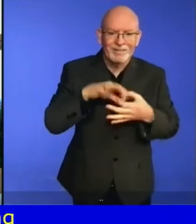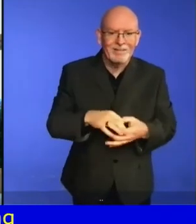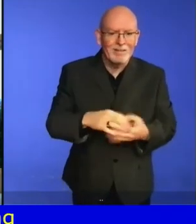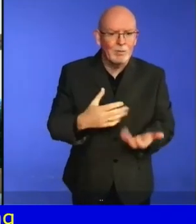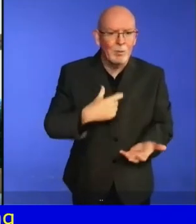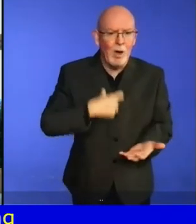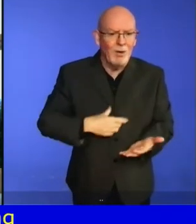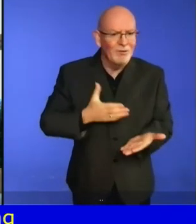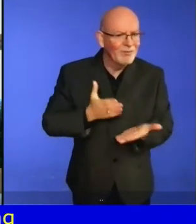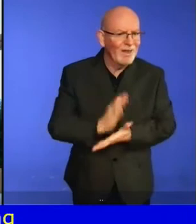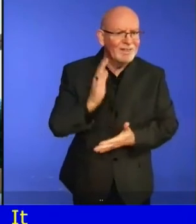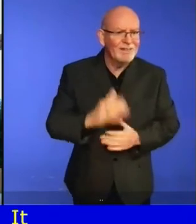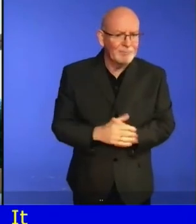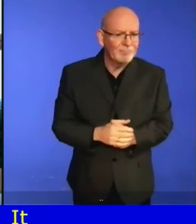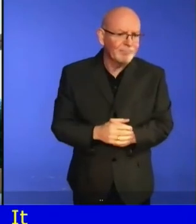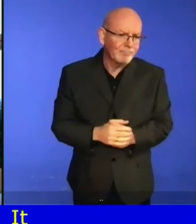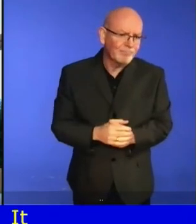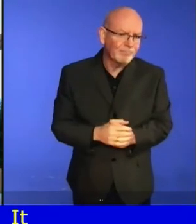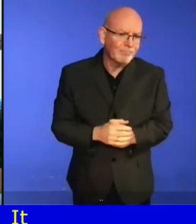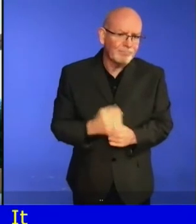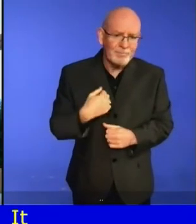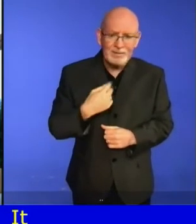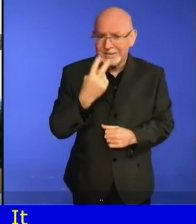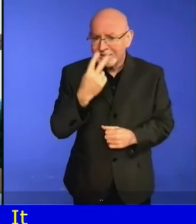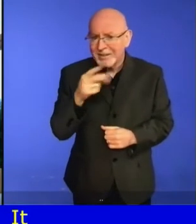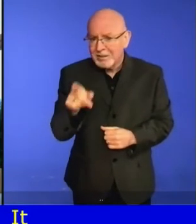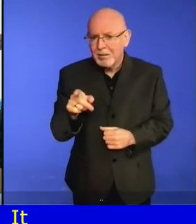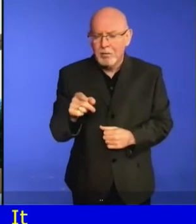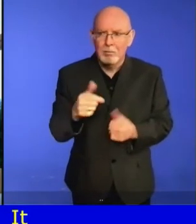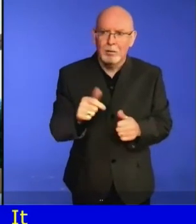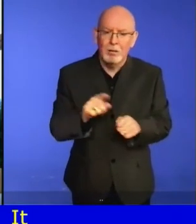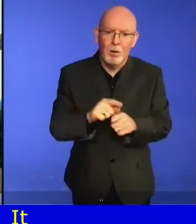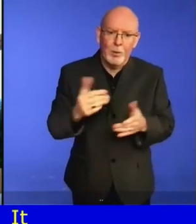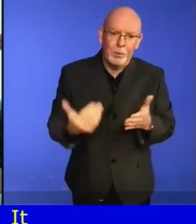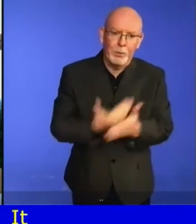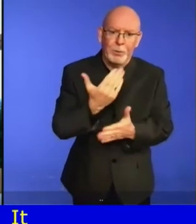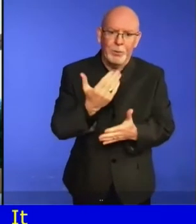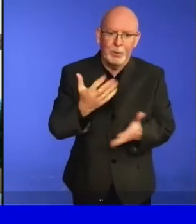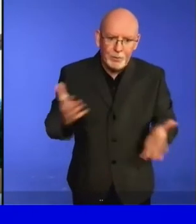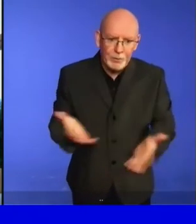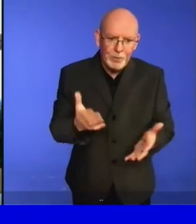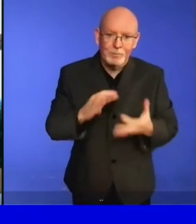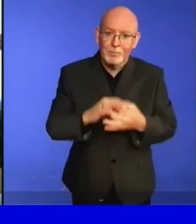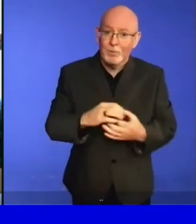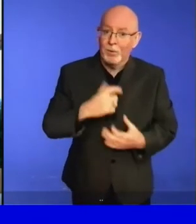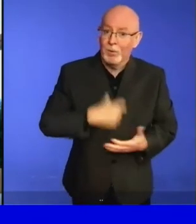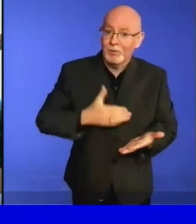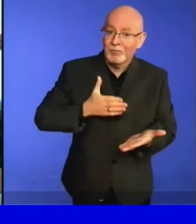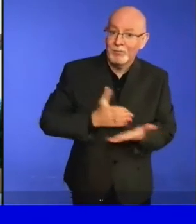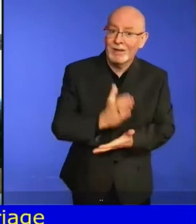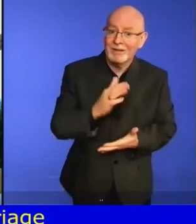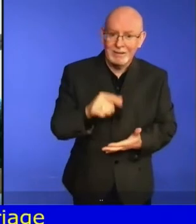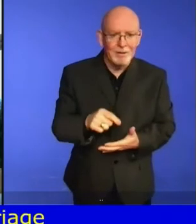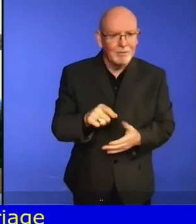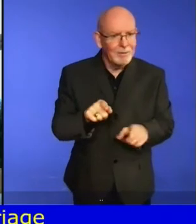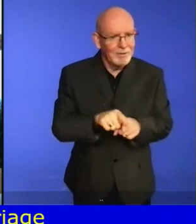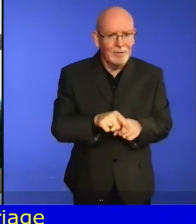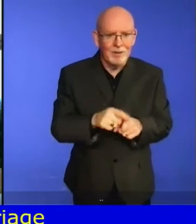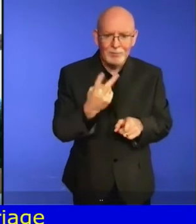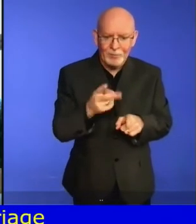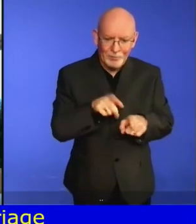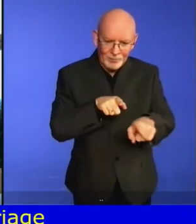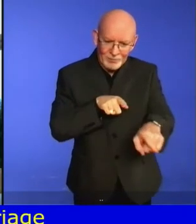instruments and I greatly welcome the growing trend within the UN Committee on the Rights of Persons with